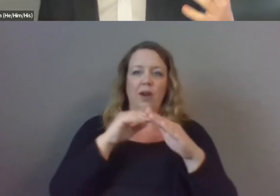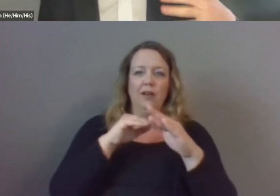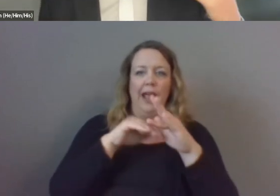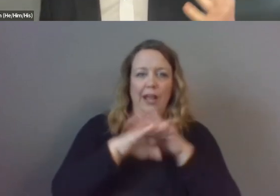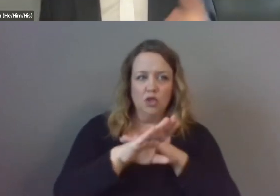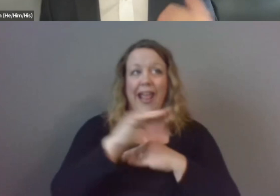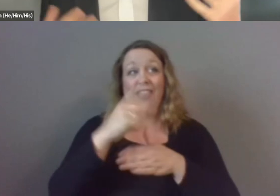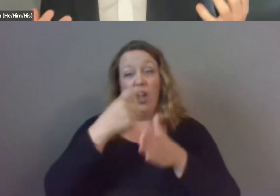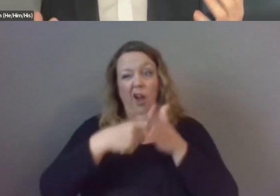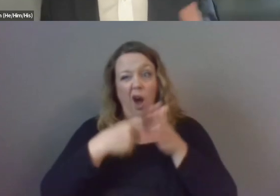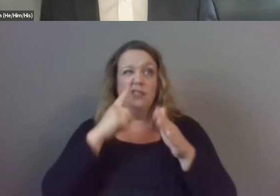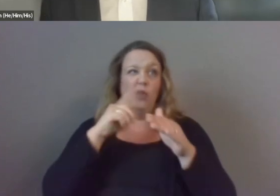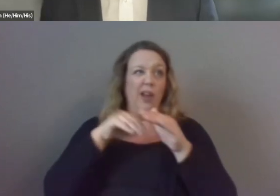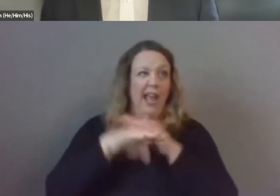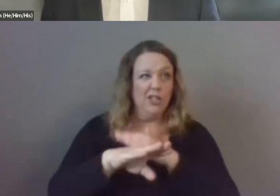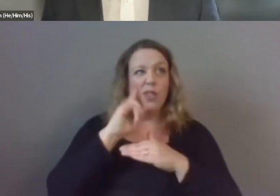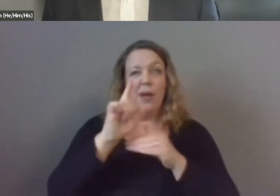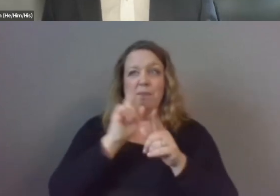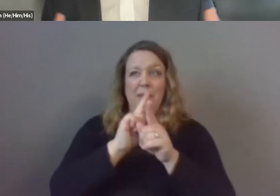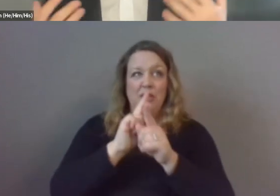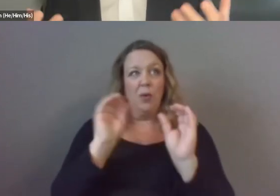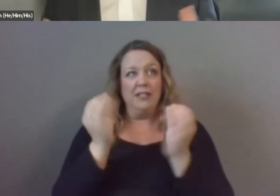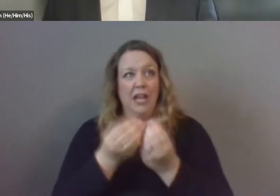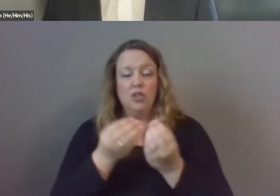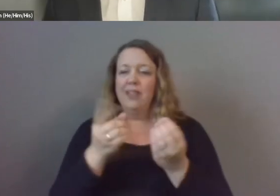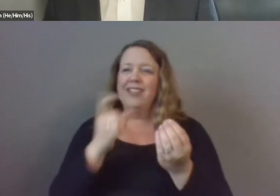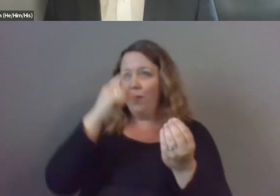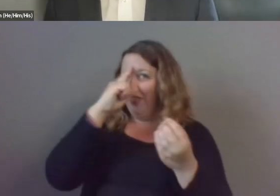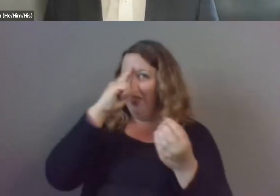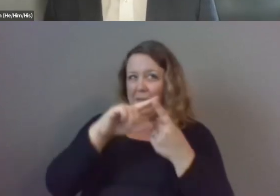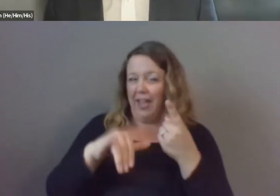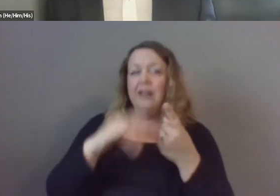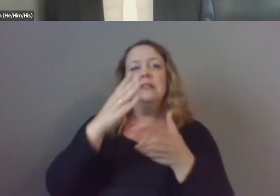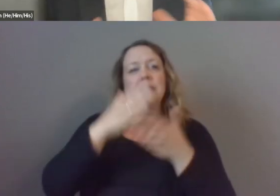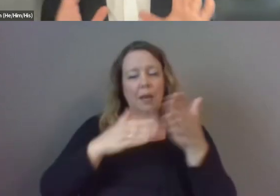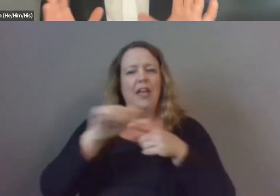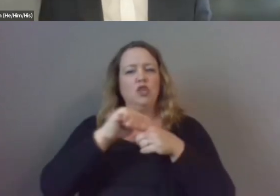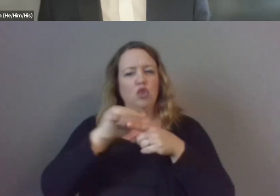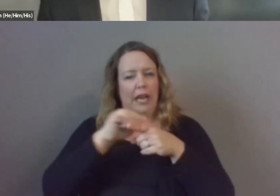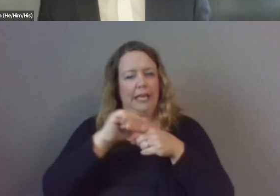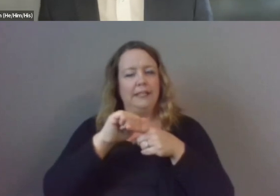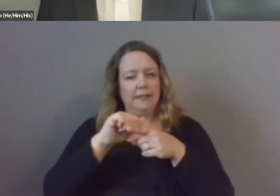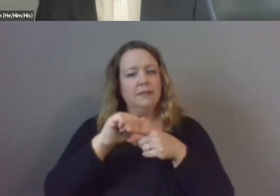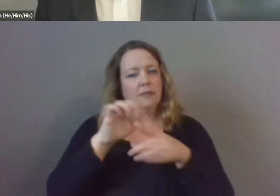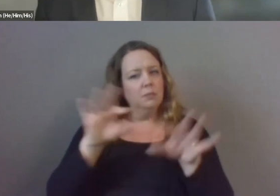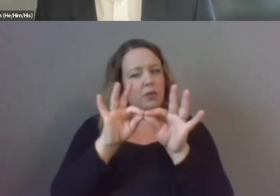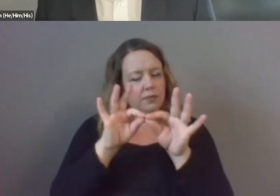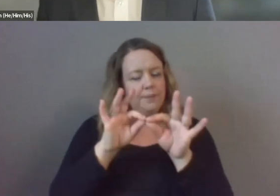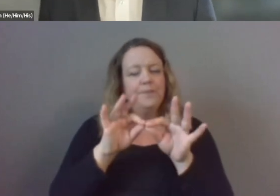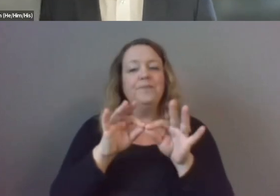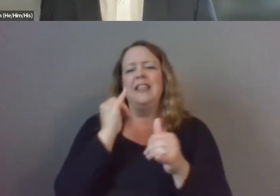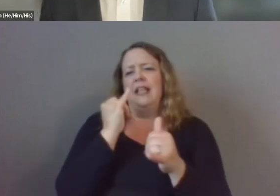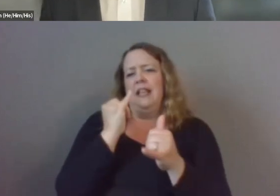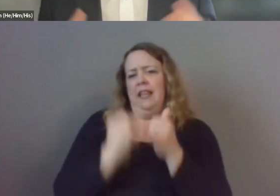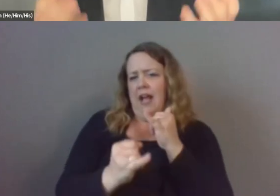that mentoring organizations that are maybe just getting started don't think about it's some of that training overhead and then the last part that i just want to hit on